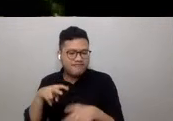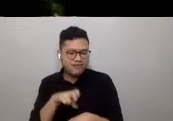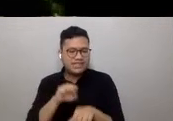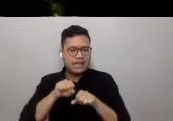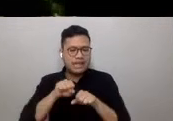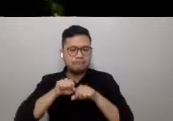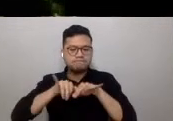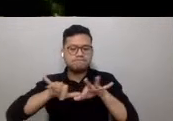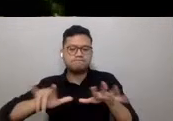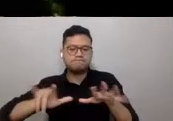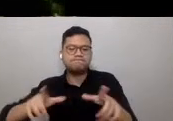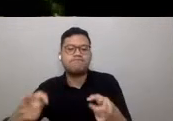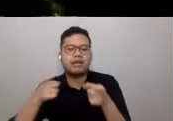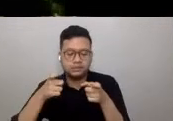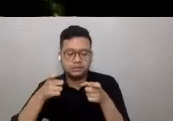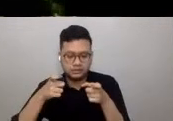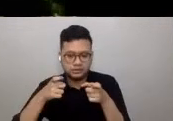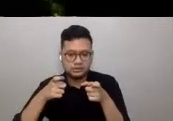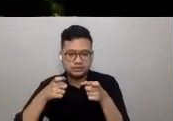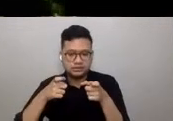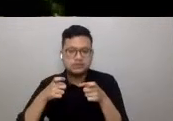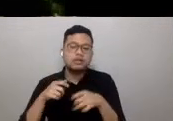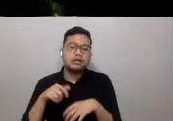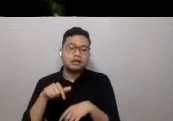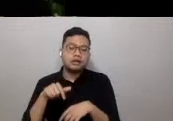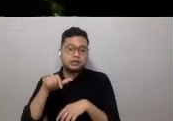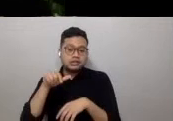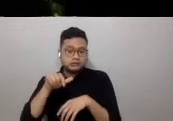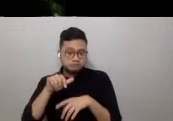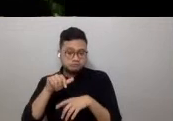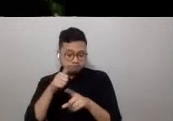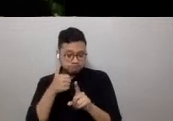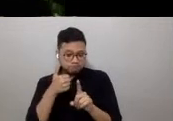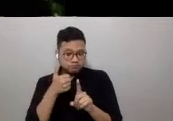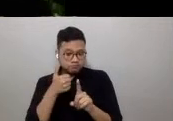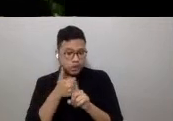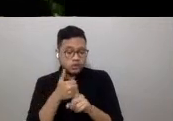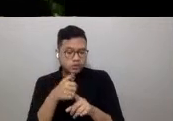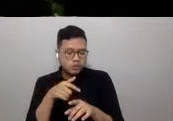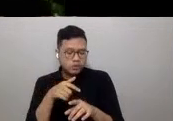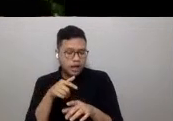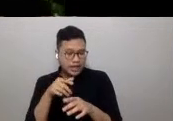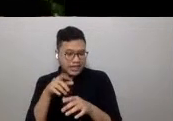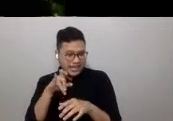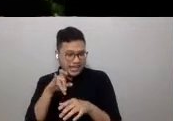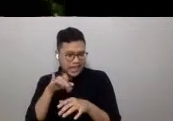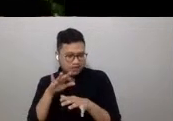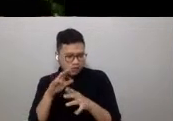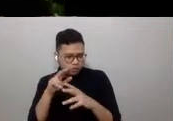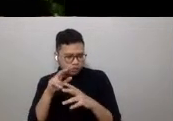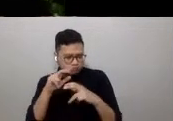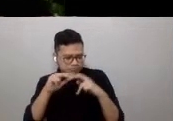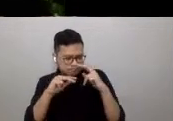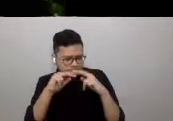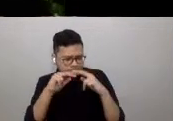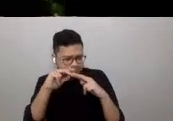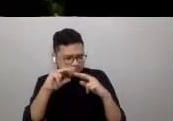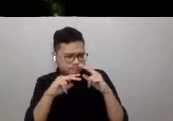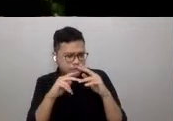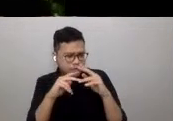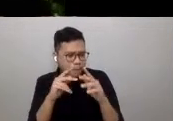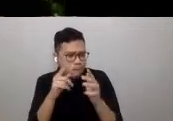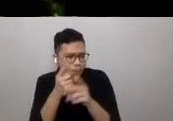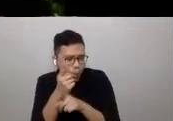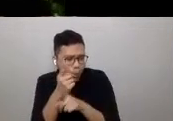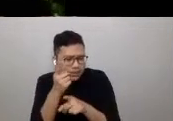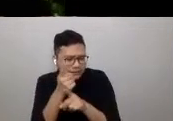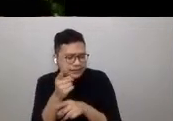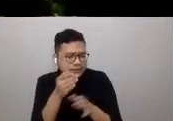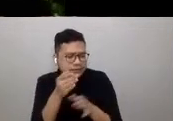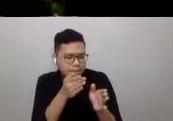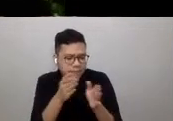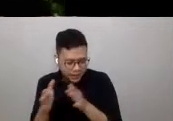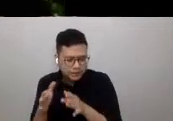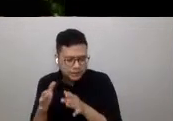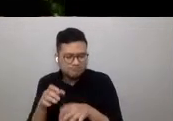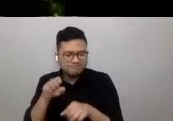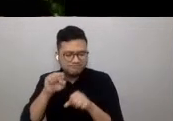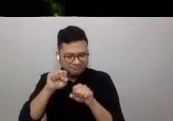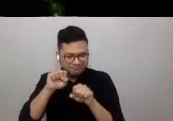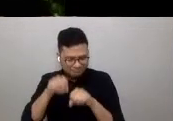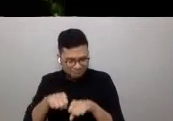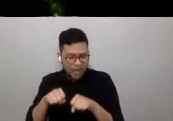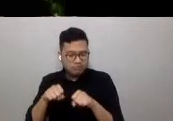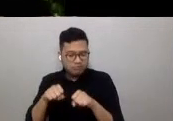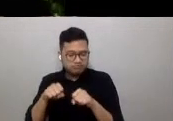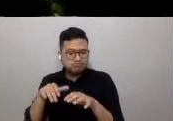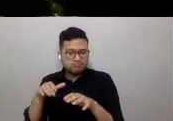Density is often an effective urban service solution, whereby running water, power, communication infrastructure can be